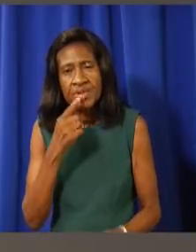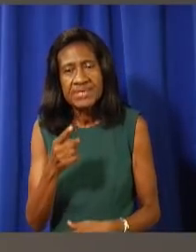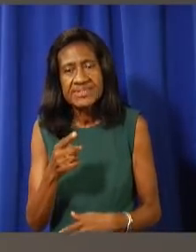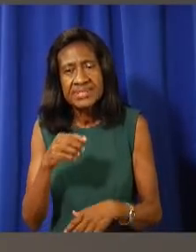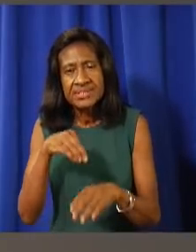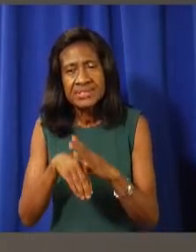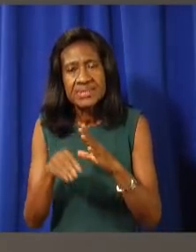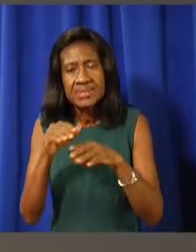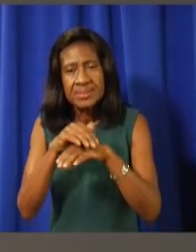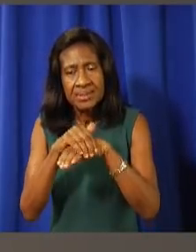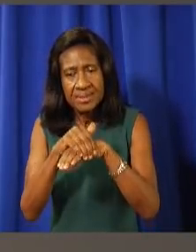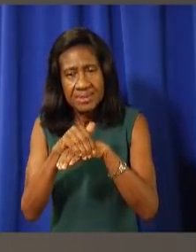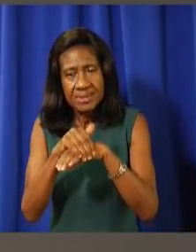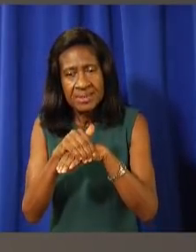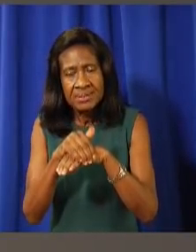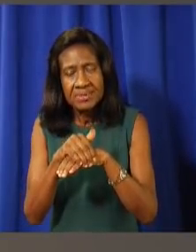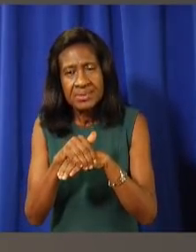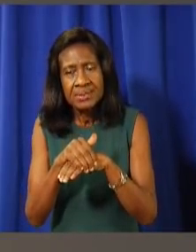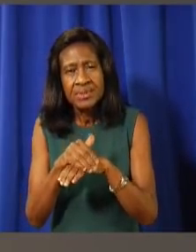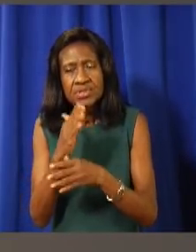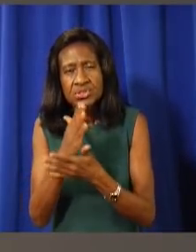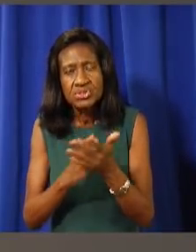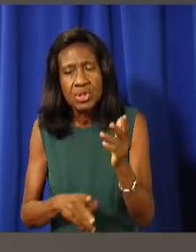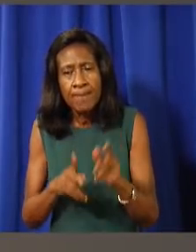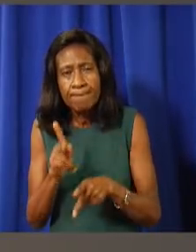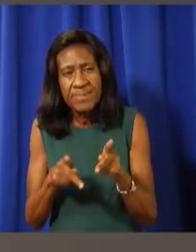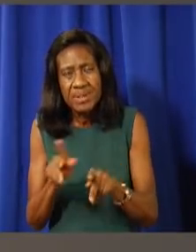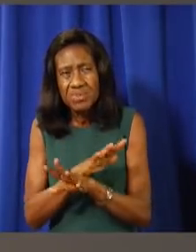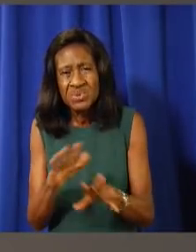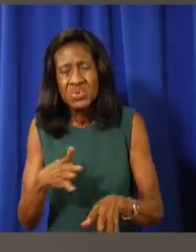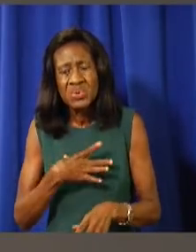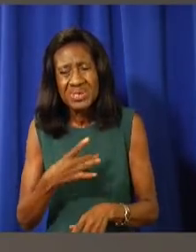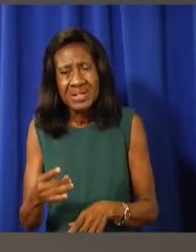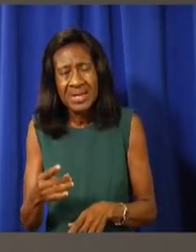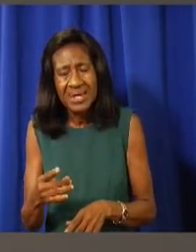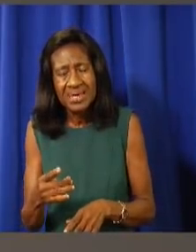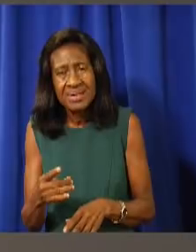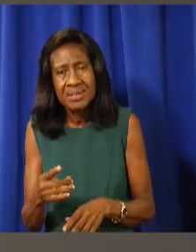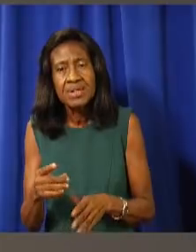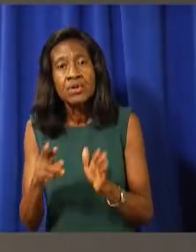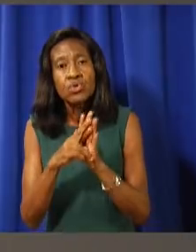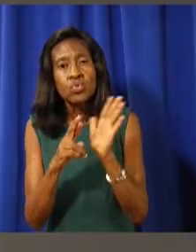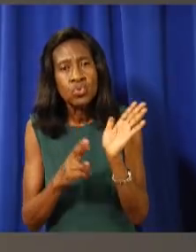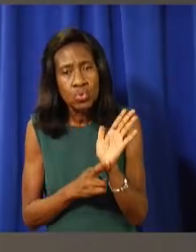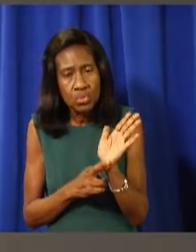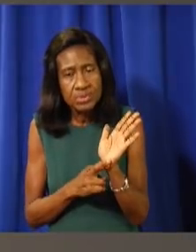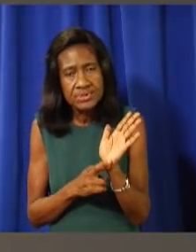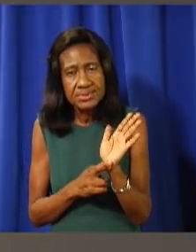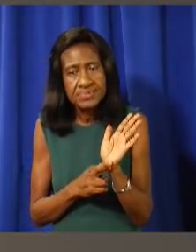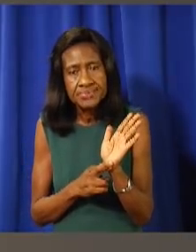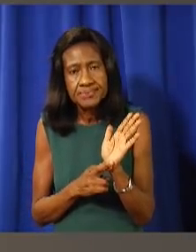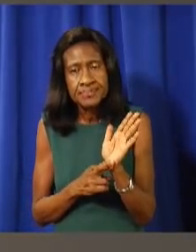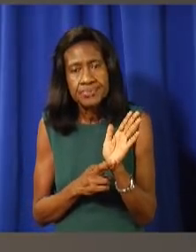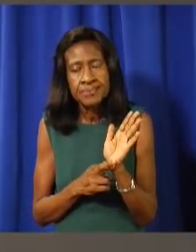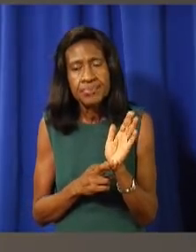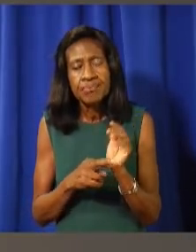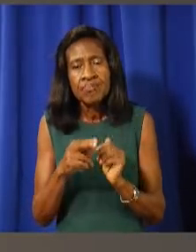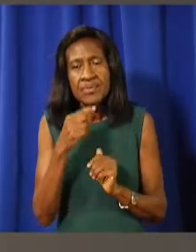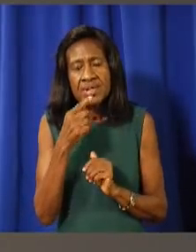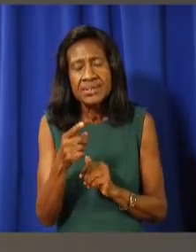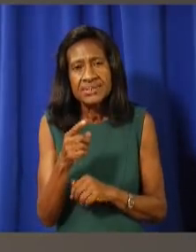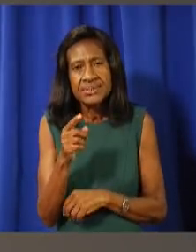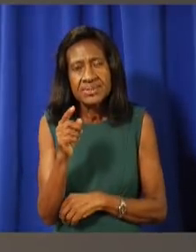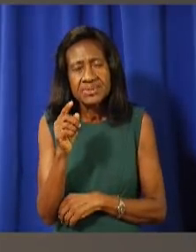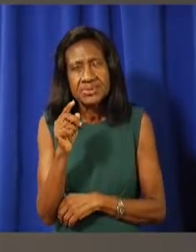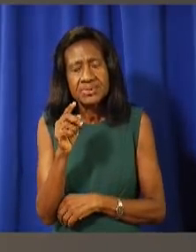half, half rules that were given out. They're like, Oh, you know, maybe you should travel. Maybe you shouldn't travel. Maybe you should do this. Um, two things. Are we going to,